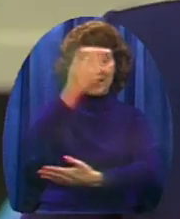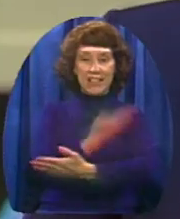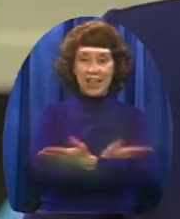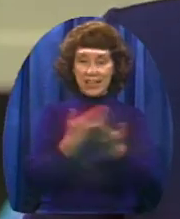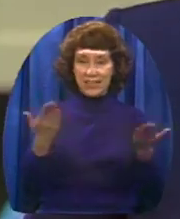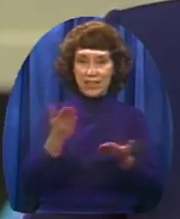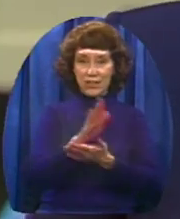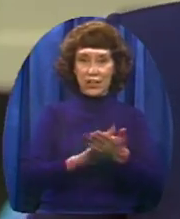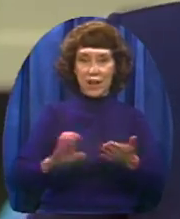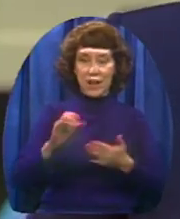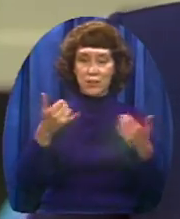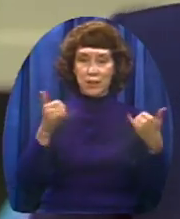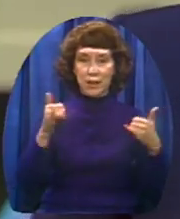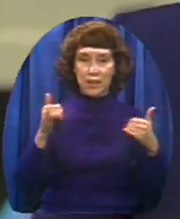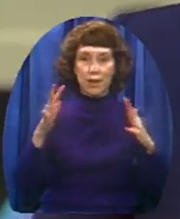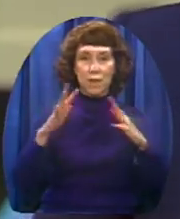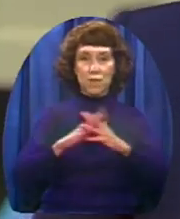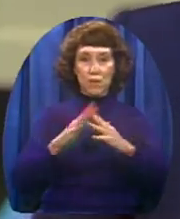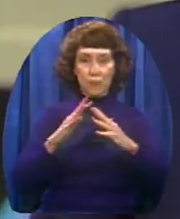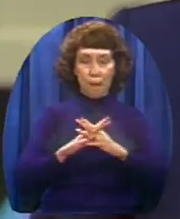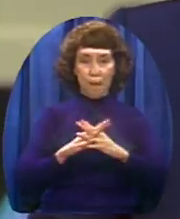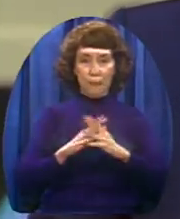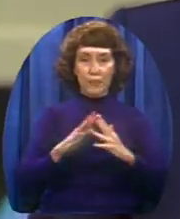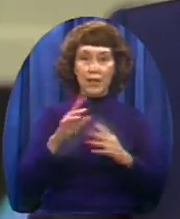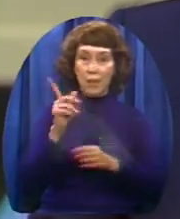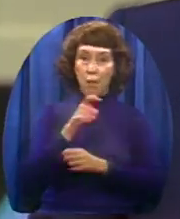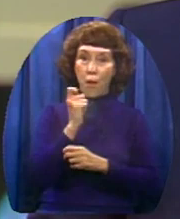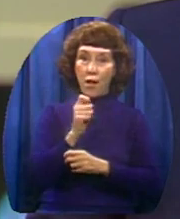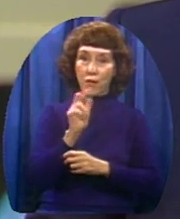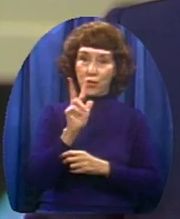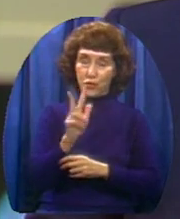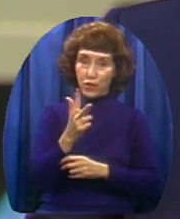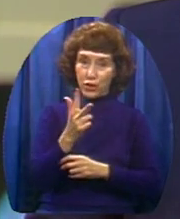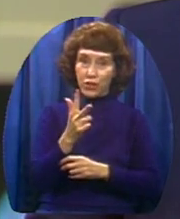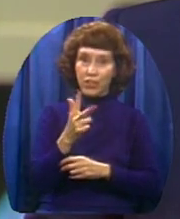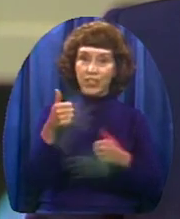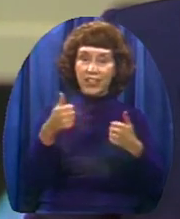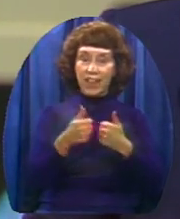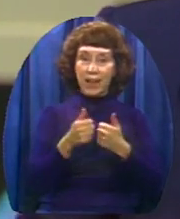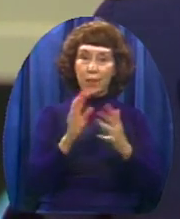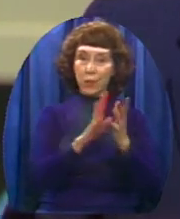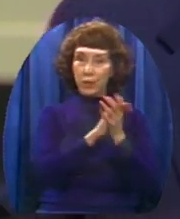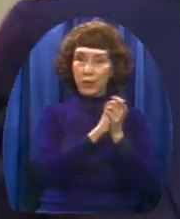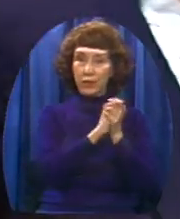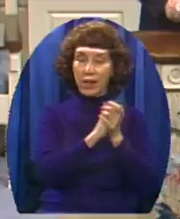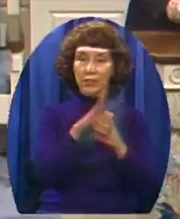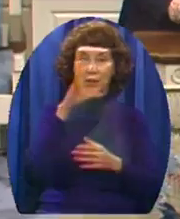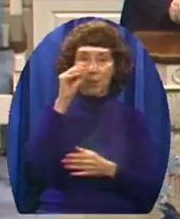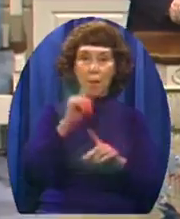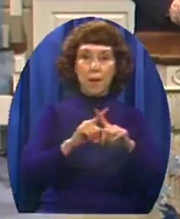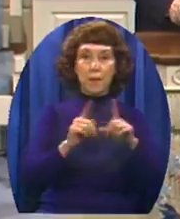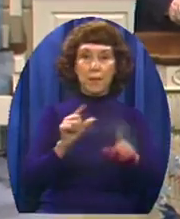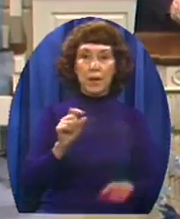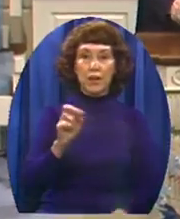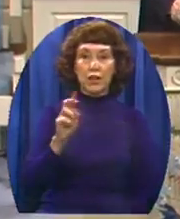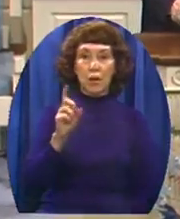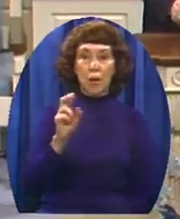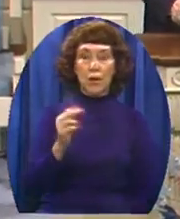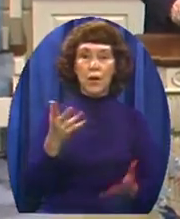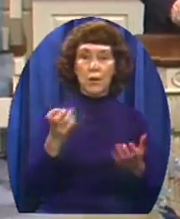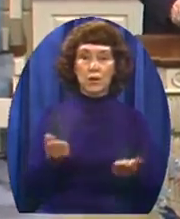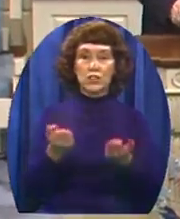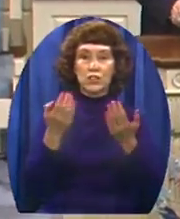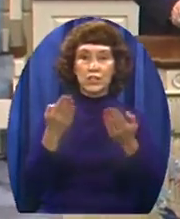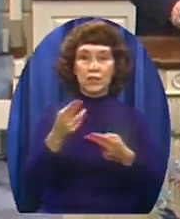boys, winning their third straight game. And we congratulate them. But, Gordon, give us just a